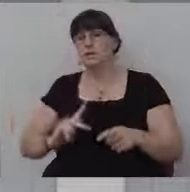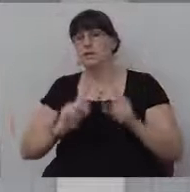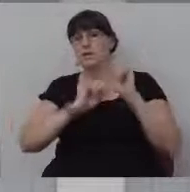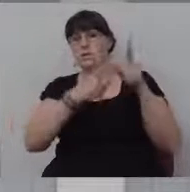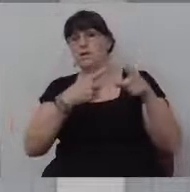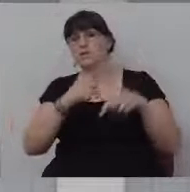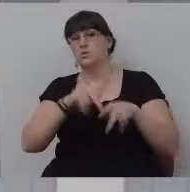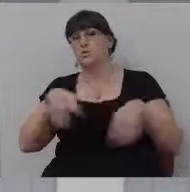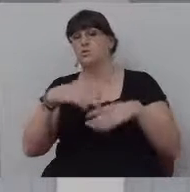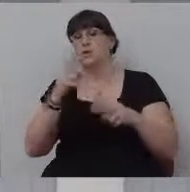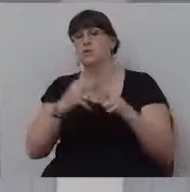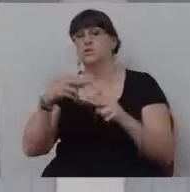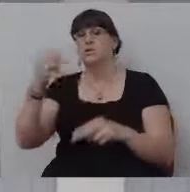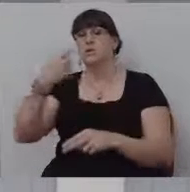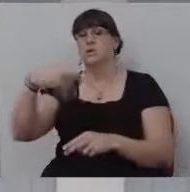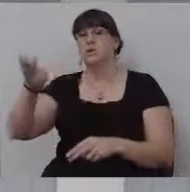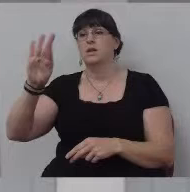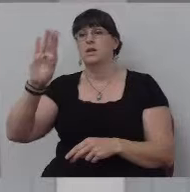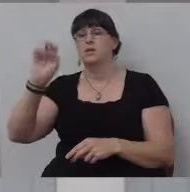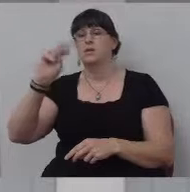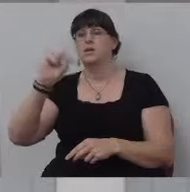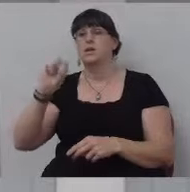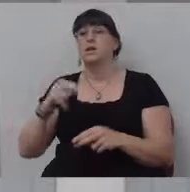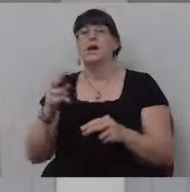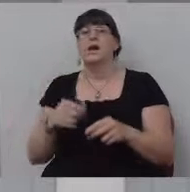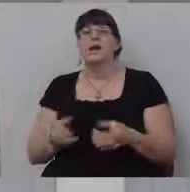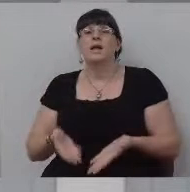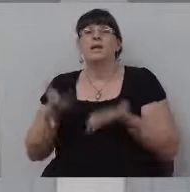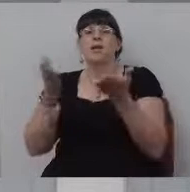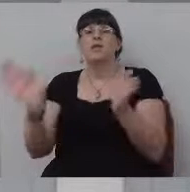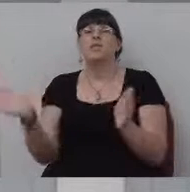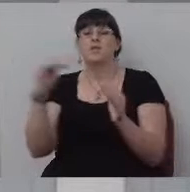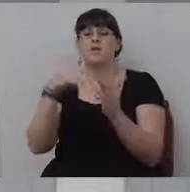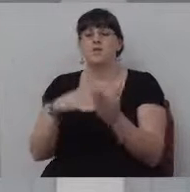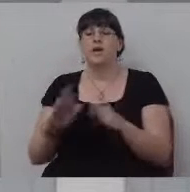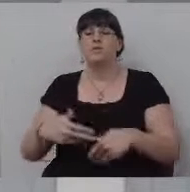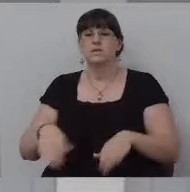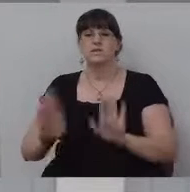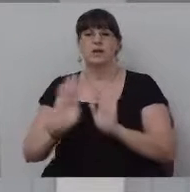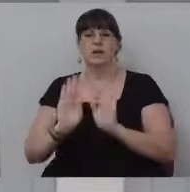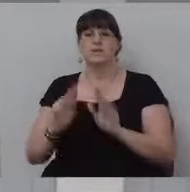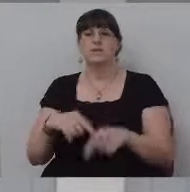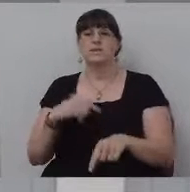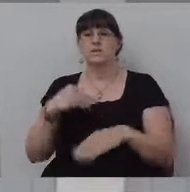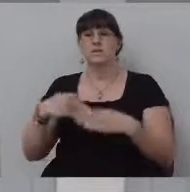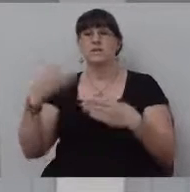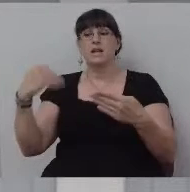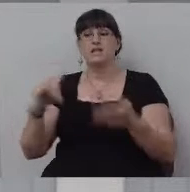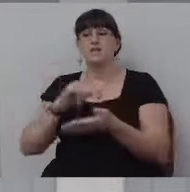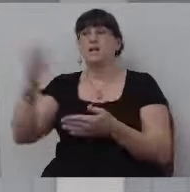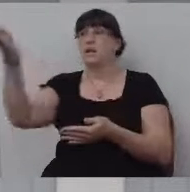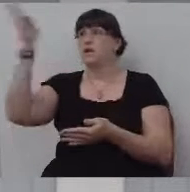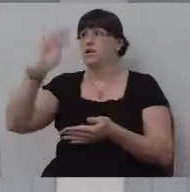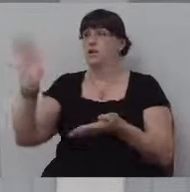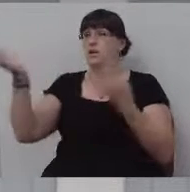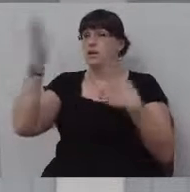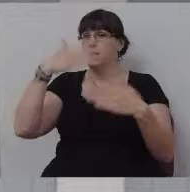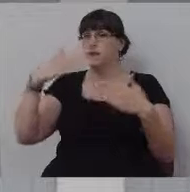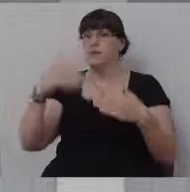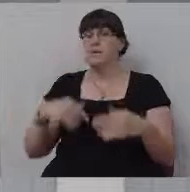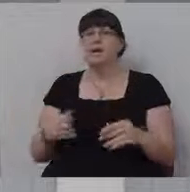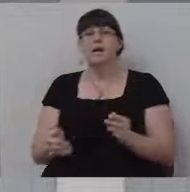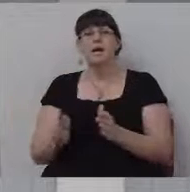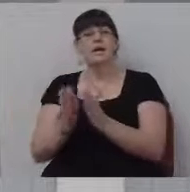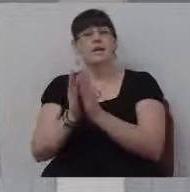a thousand sacrifices. And after he's offered those sacrifices, God came to him in a vision and asked